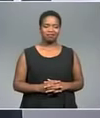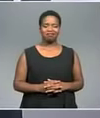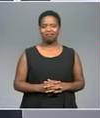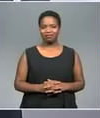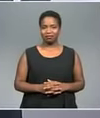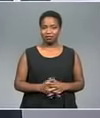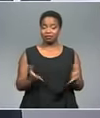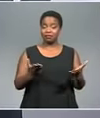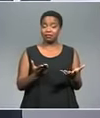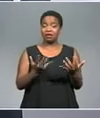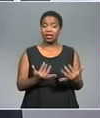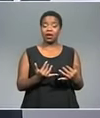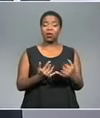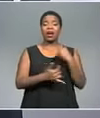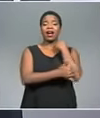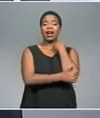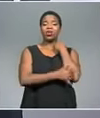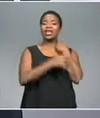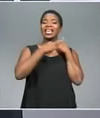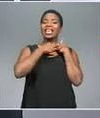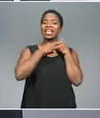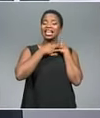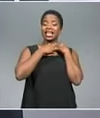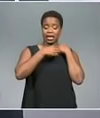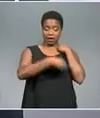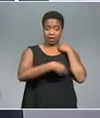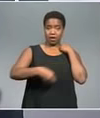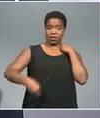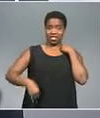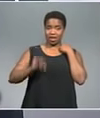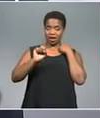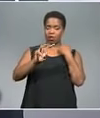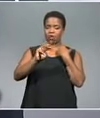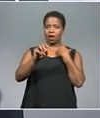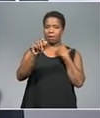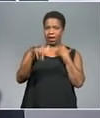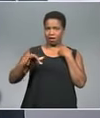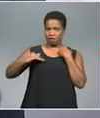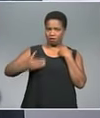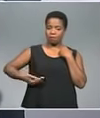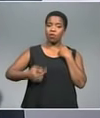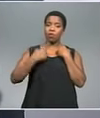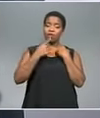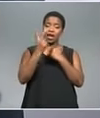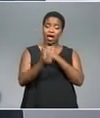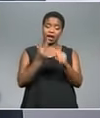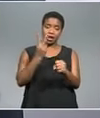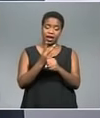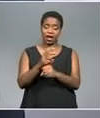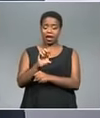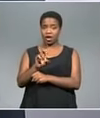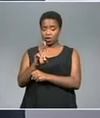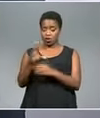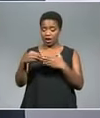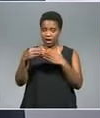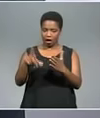Well, it's another crucial night for Britain. Prime Minister Theresa May says she'll be reopening Brexit negotiations with EU leaders. It